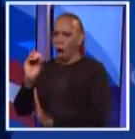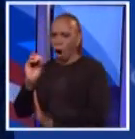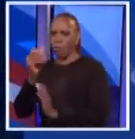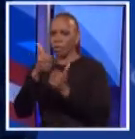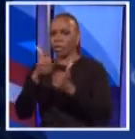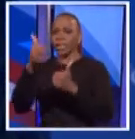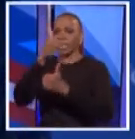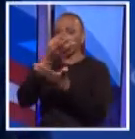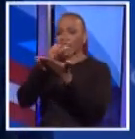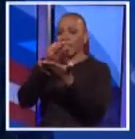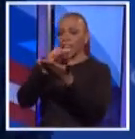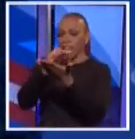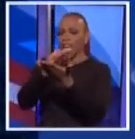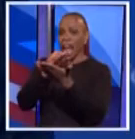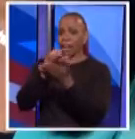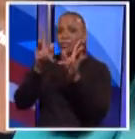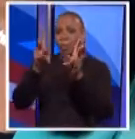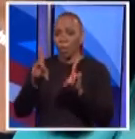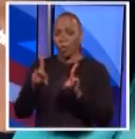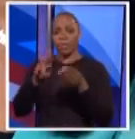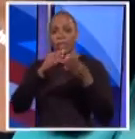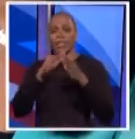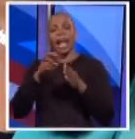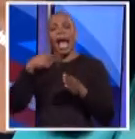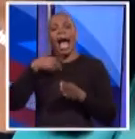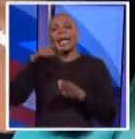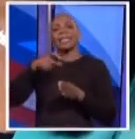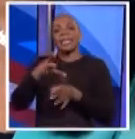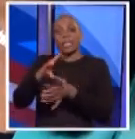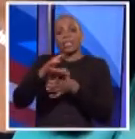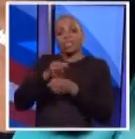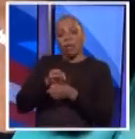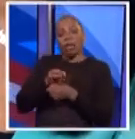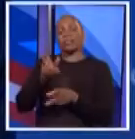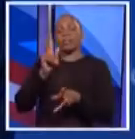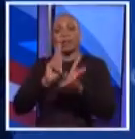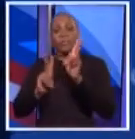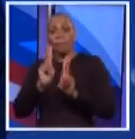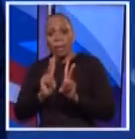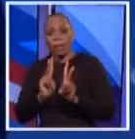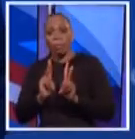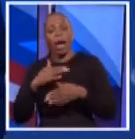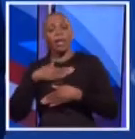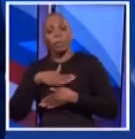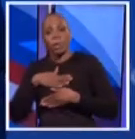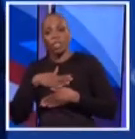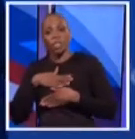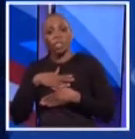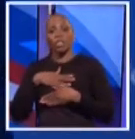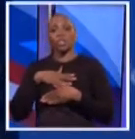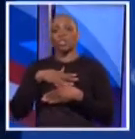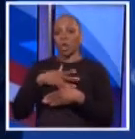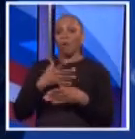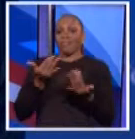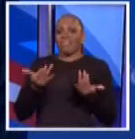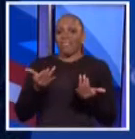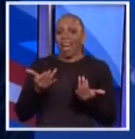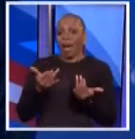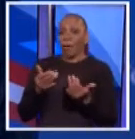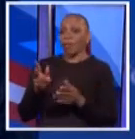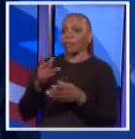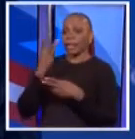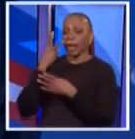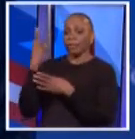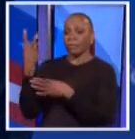of a city. But I also need to have the trust of the public. I appreciate that. And I've gone back to the public and sought that trust. And what I've seen in the streets